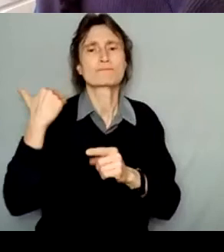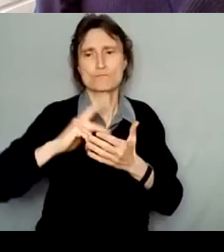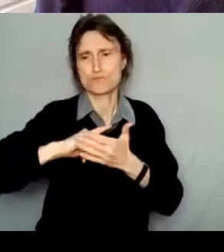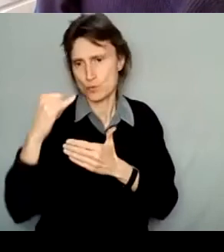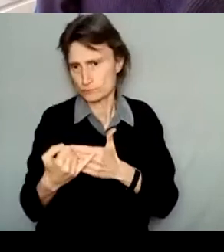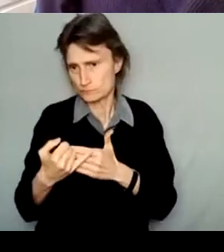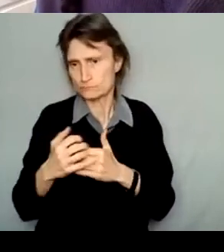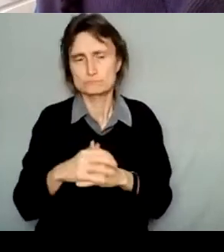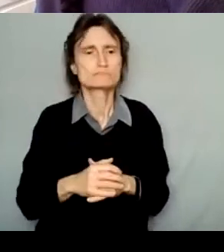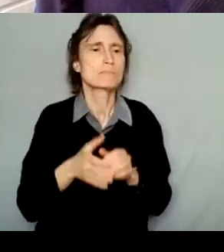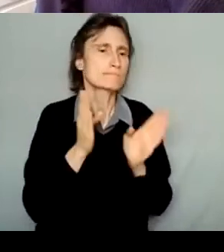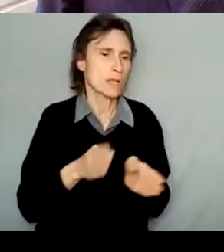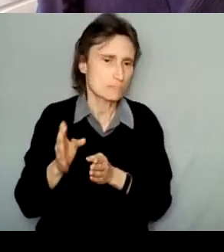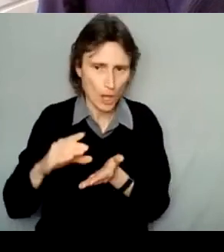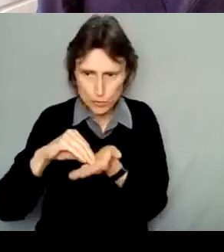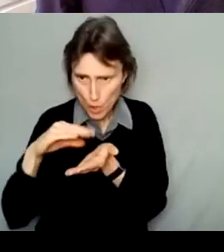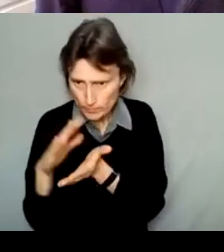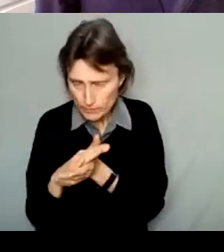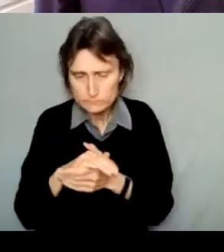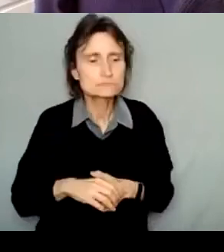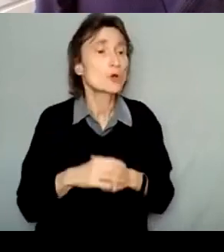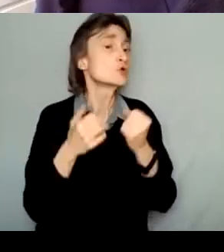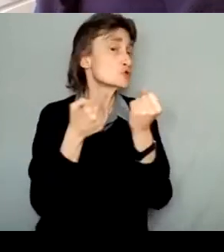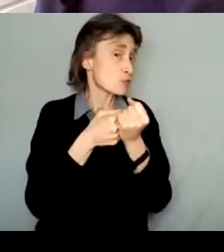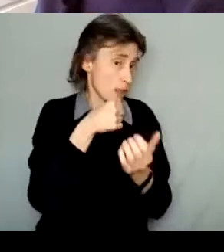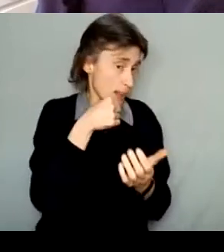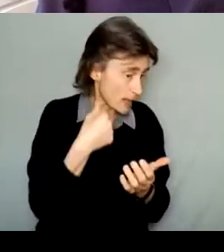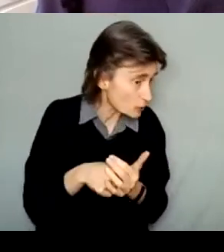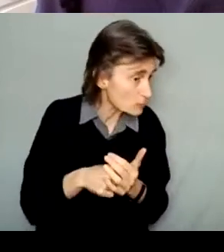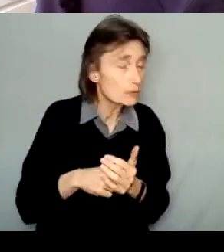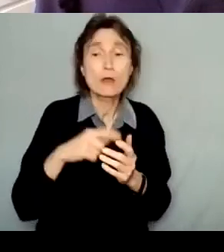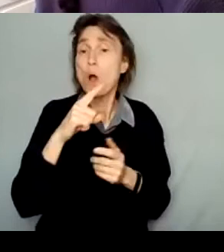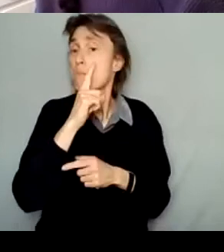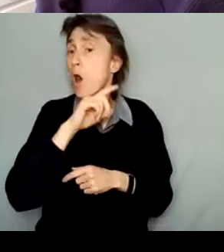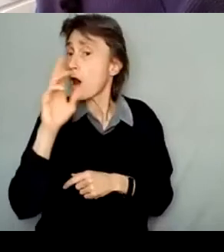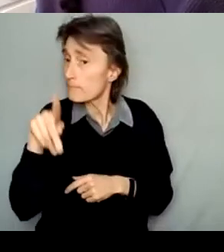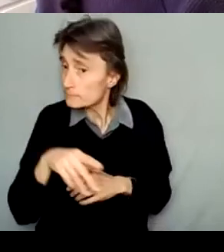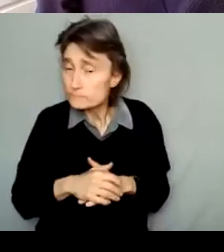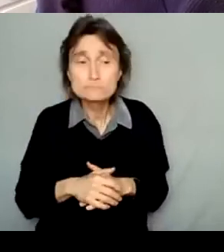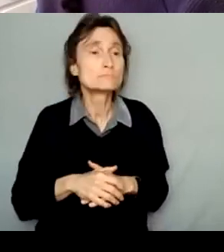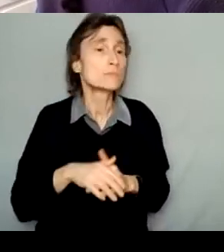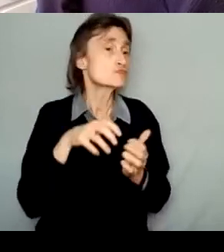planning documents, support letters, mock-ups or drafts for the project.